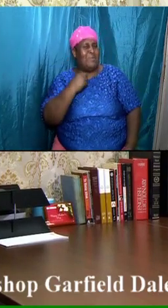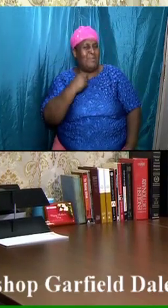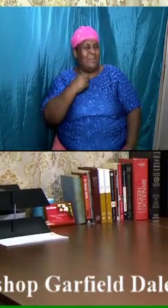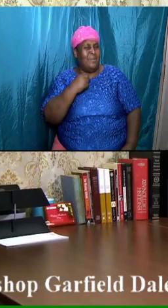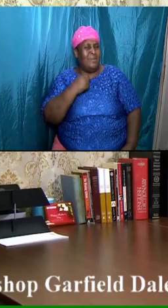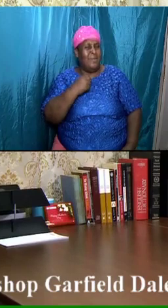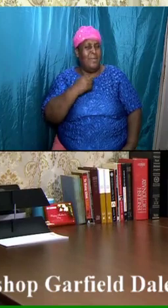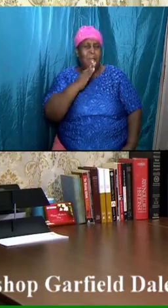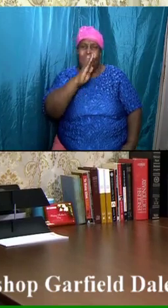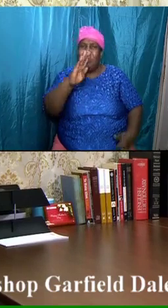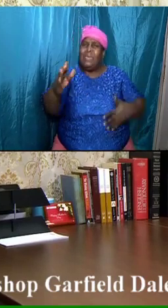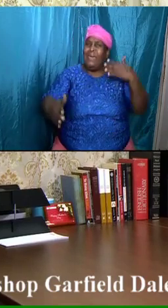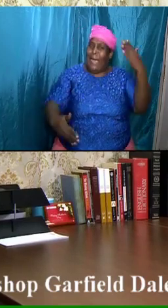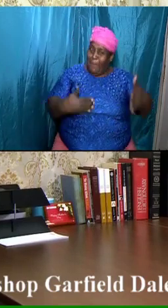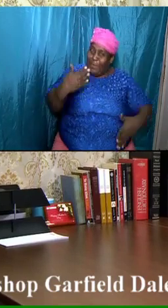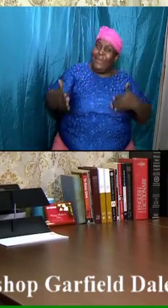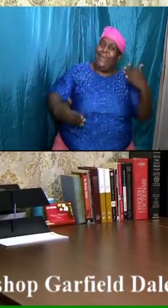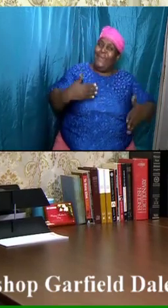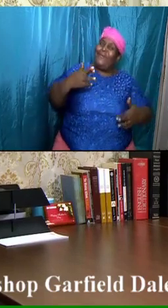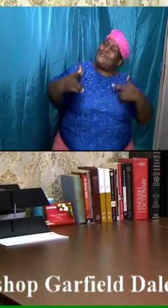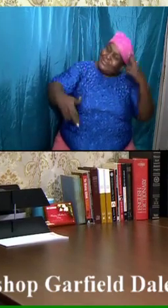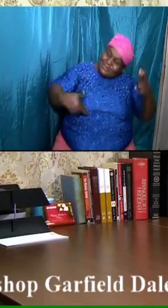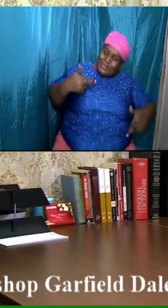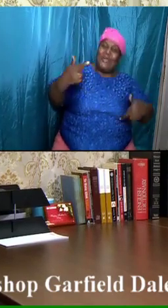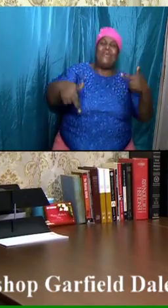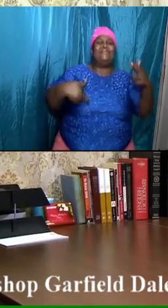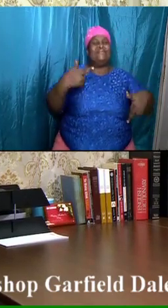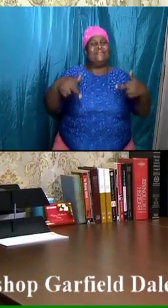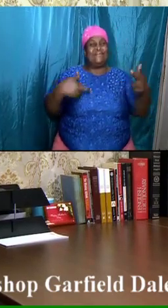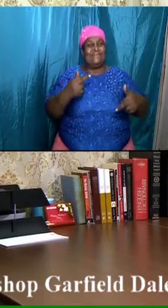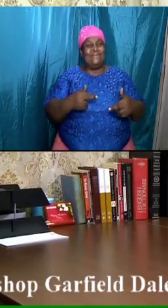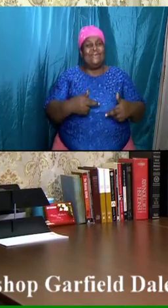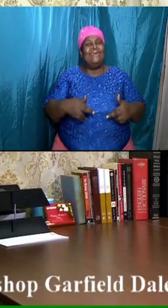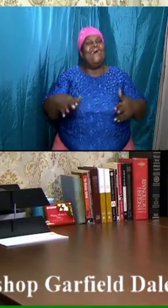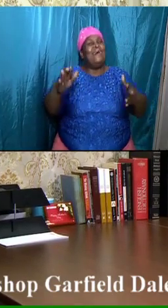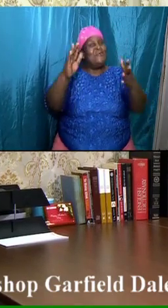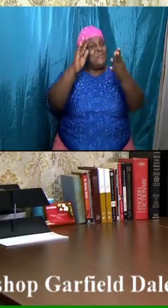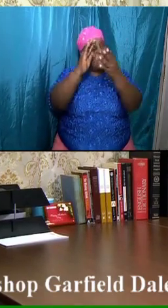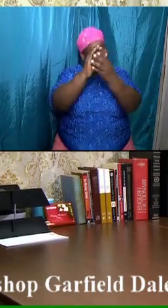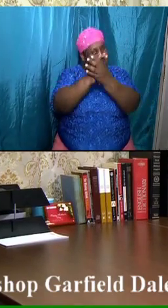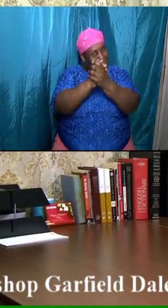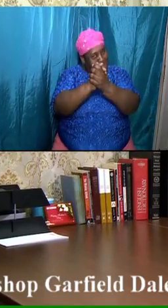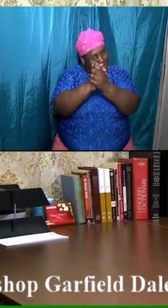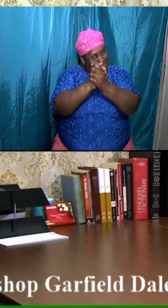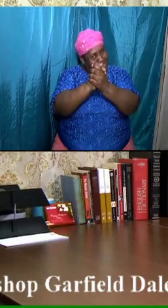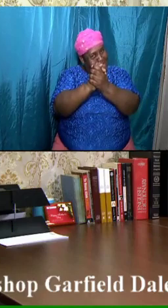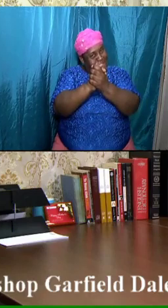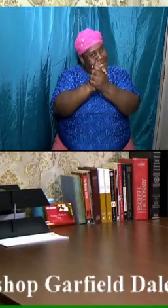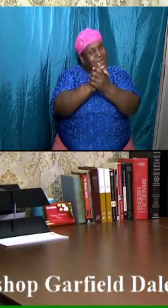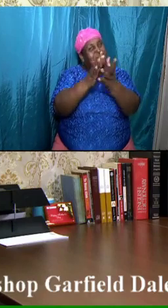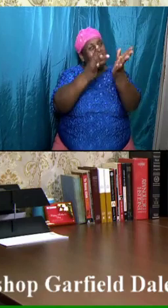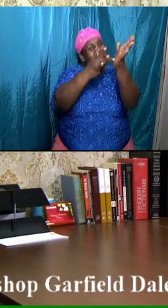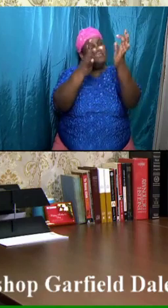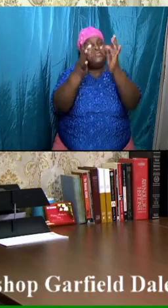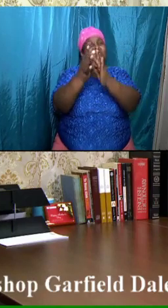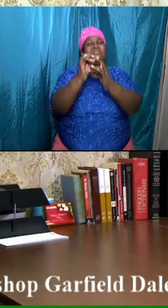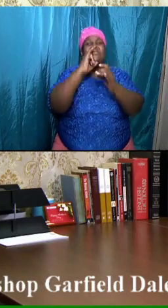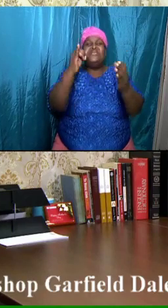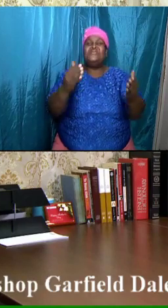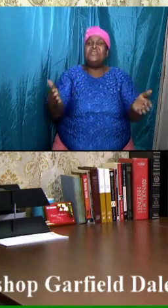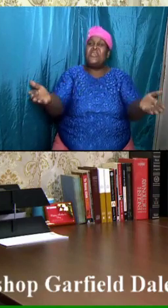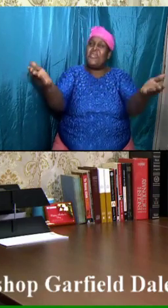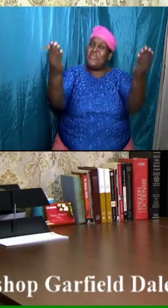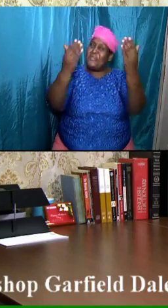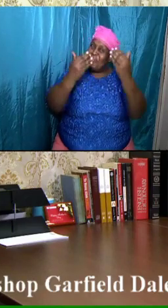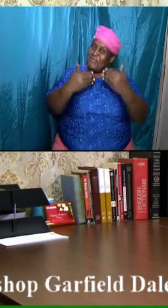be glad rejoice the marriage of the Lamb is here. And where